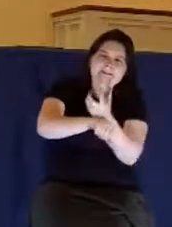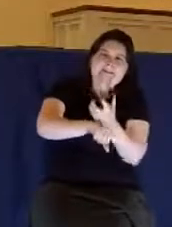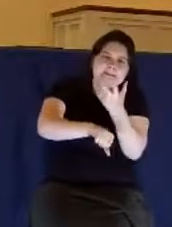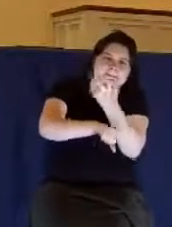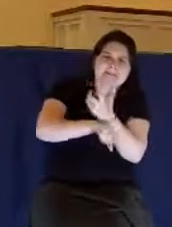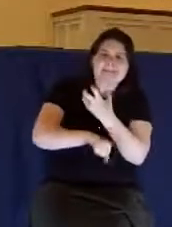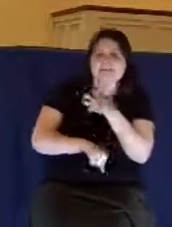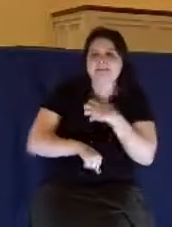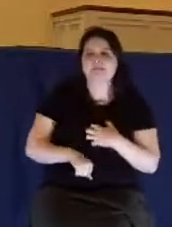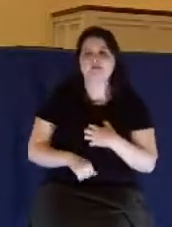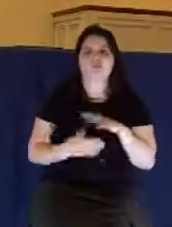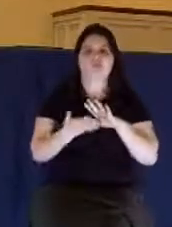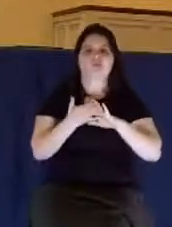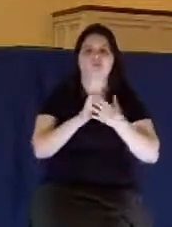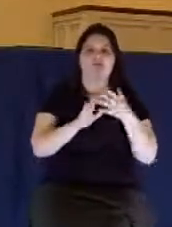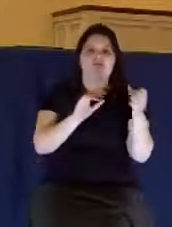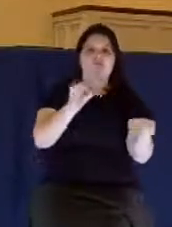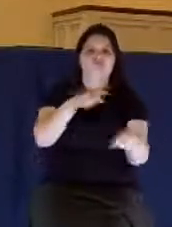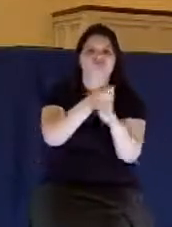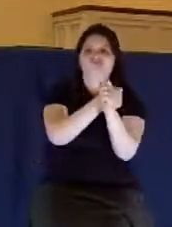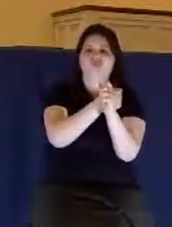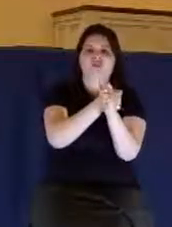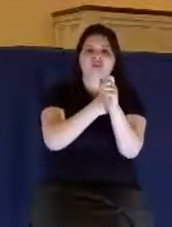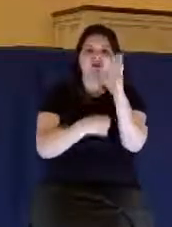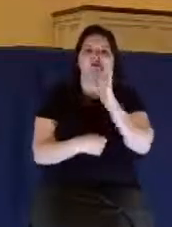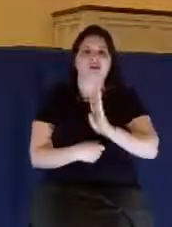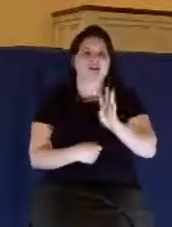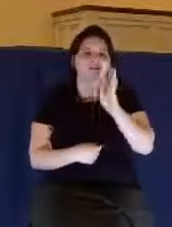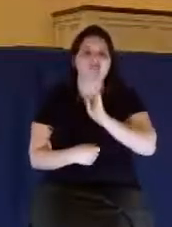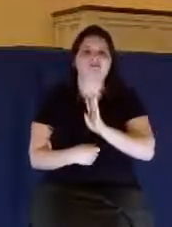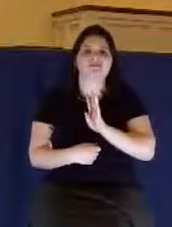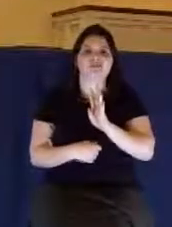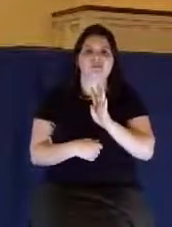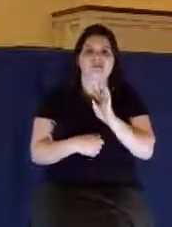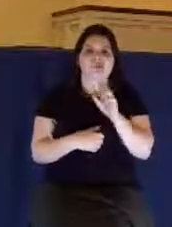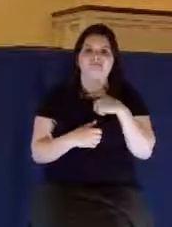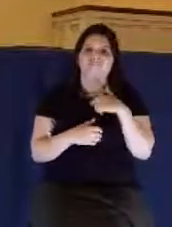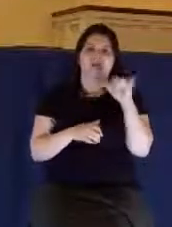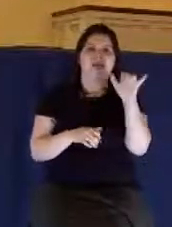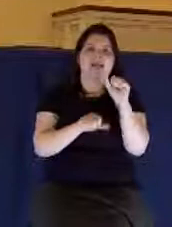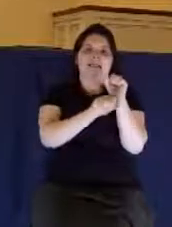desires. We become prisoners to our lust. We are enslaved to it.